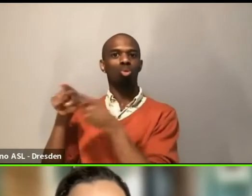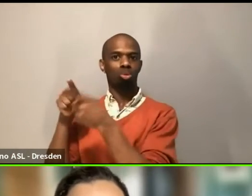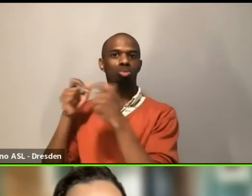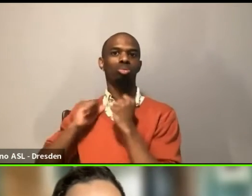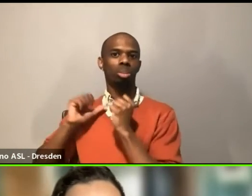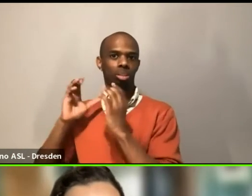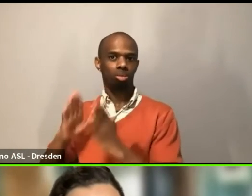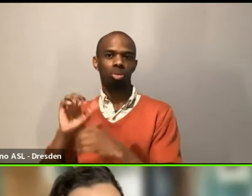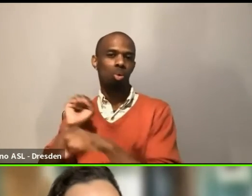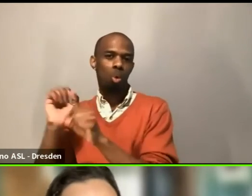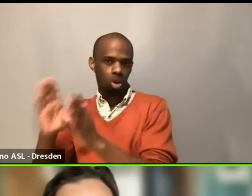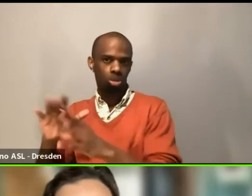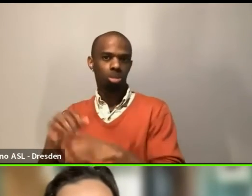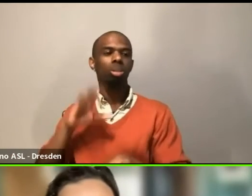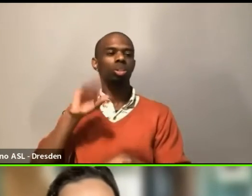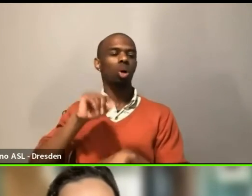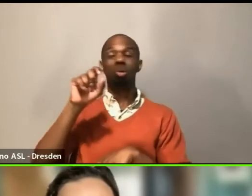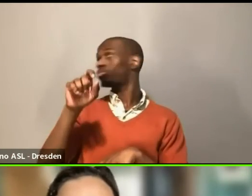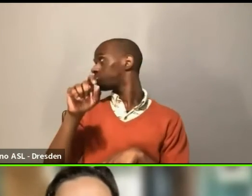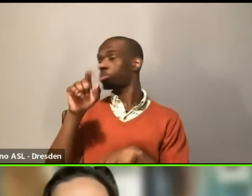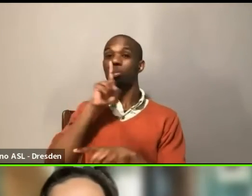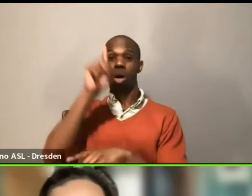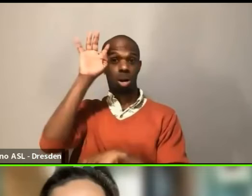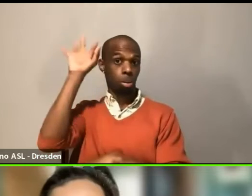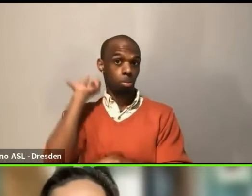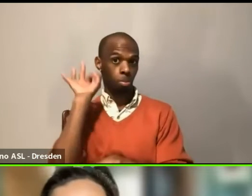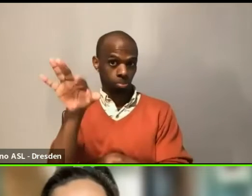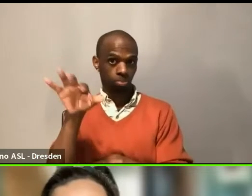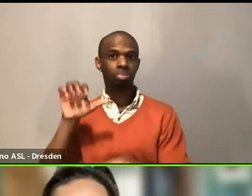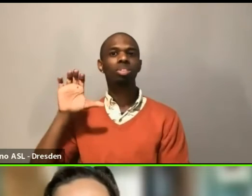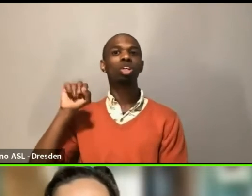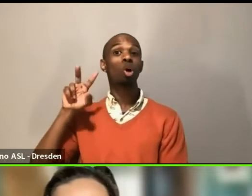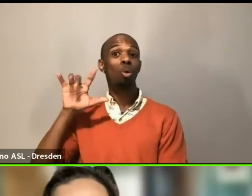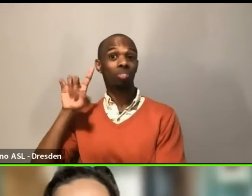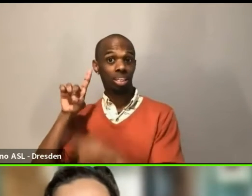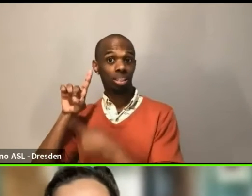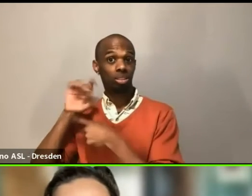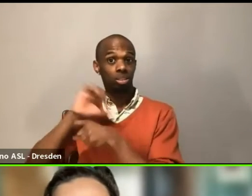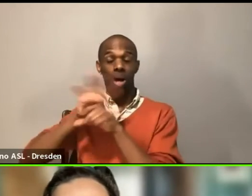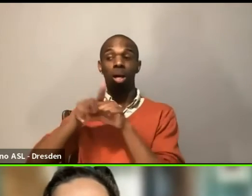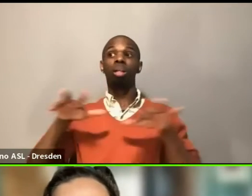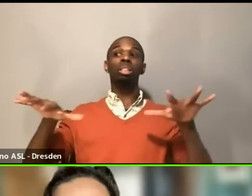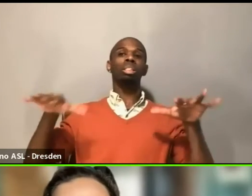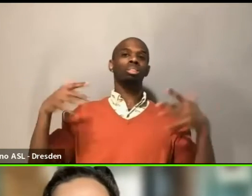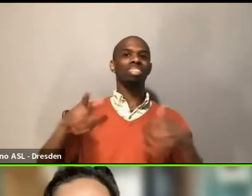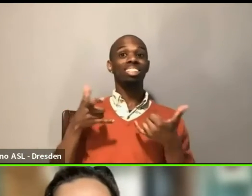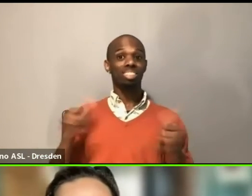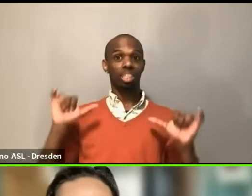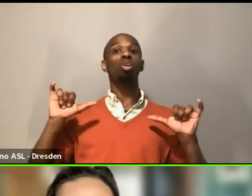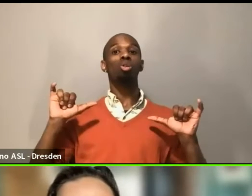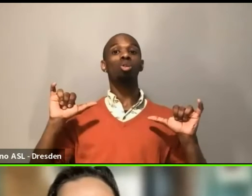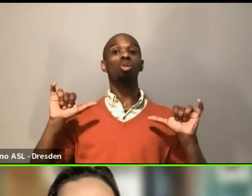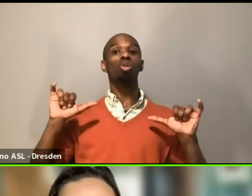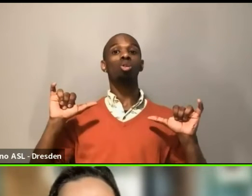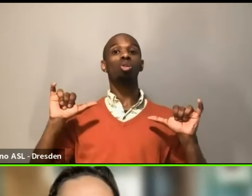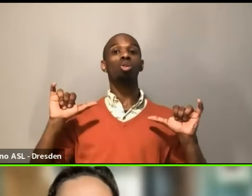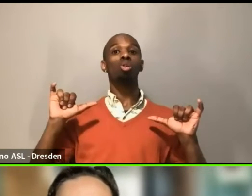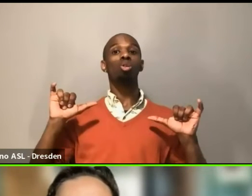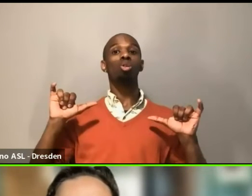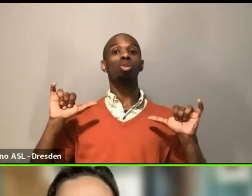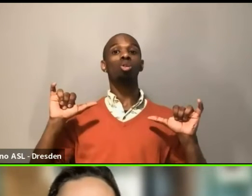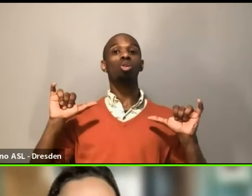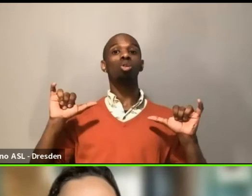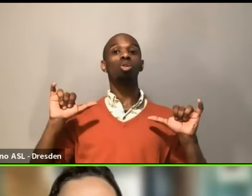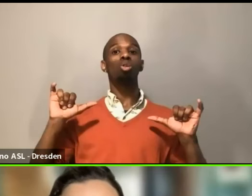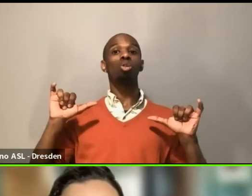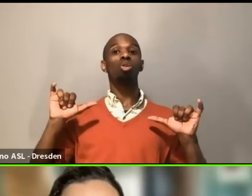FYI, uh, COVID is still a qualified disaster right now in America. So this means that you can give tax